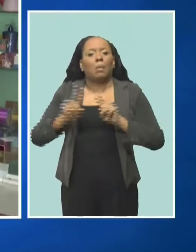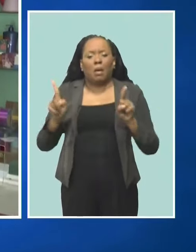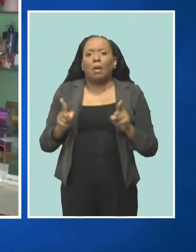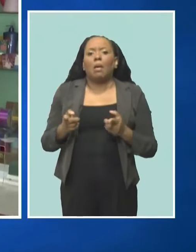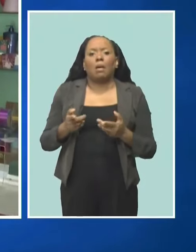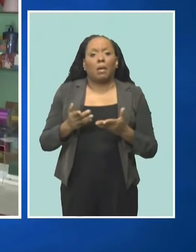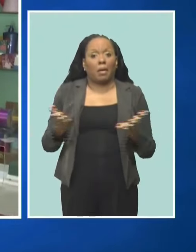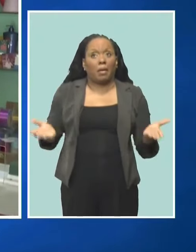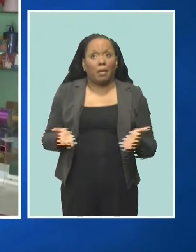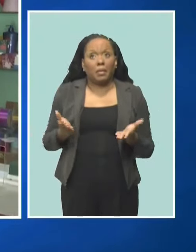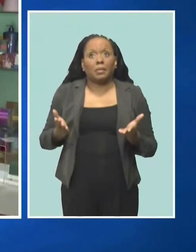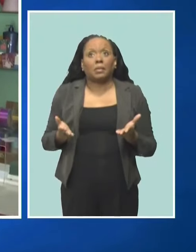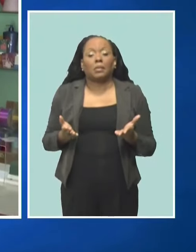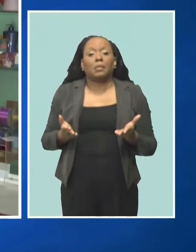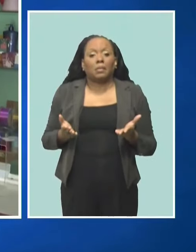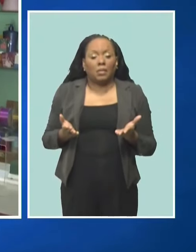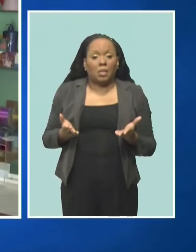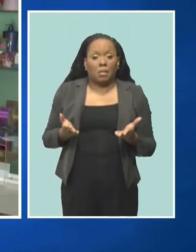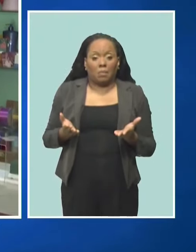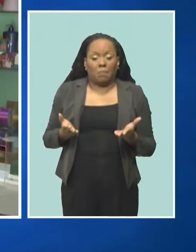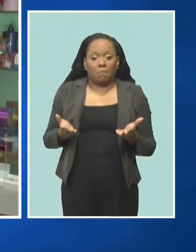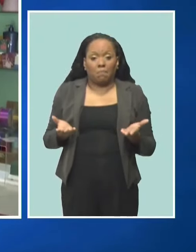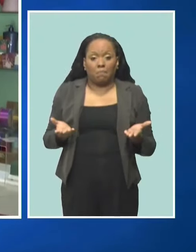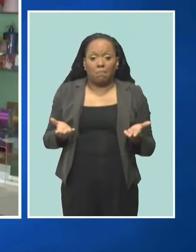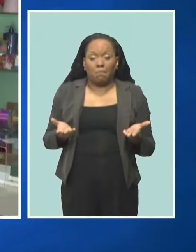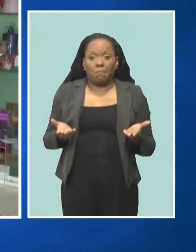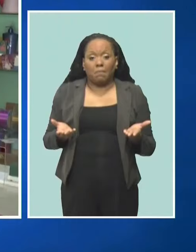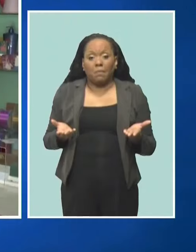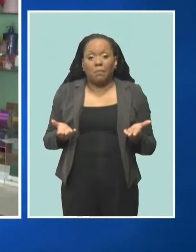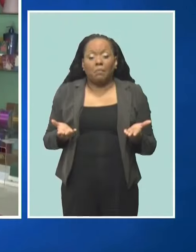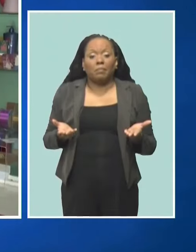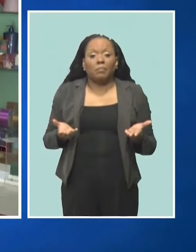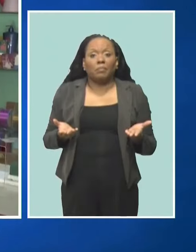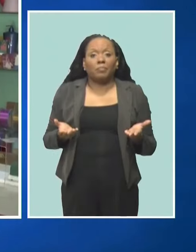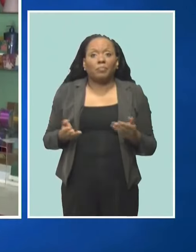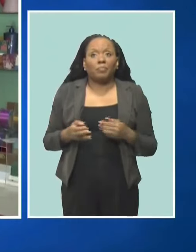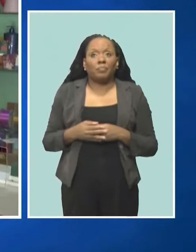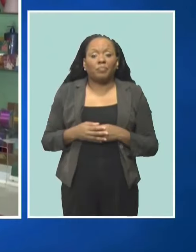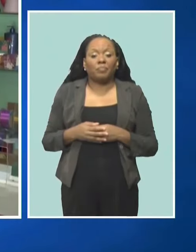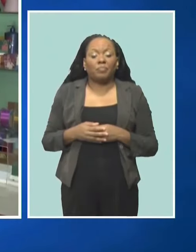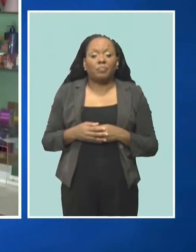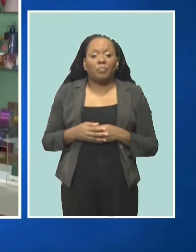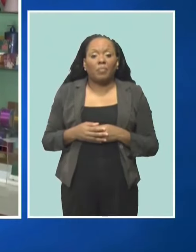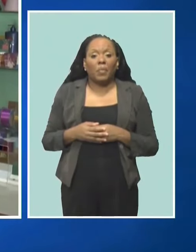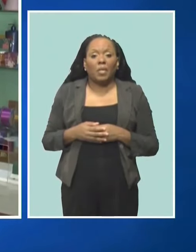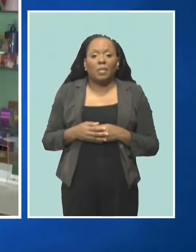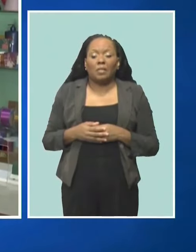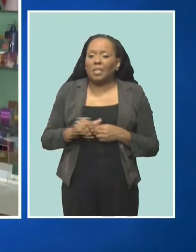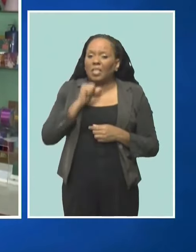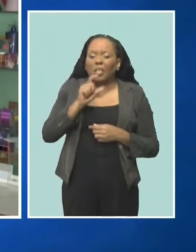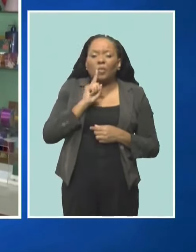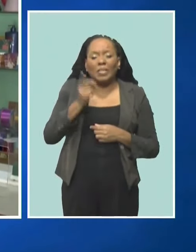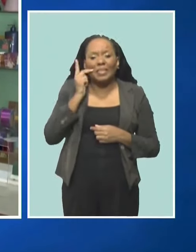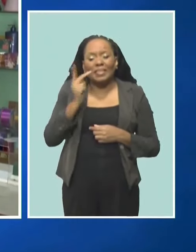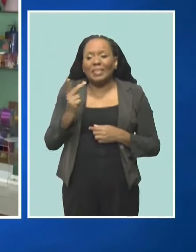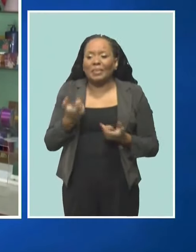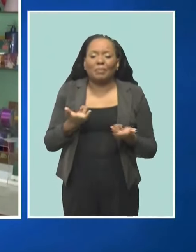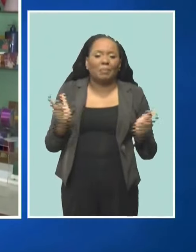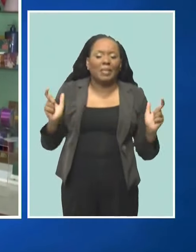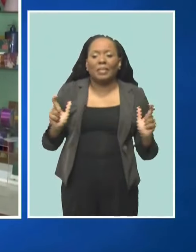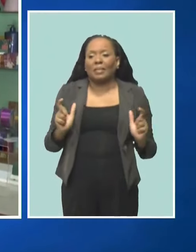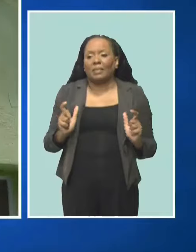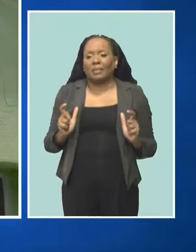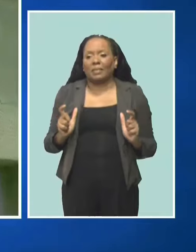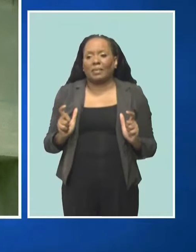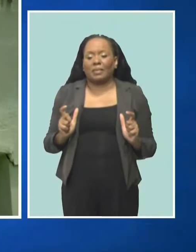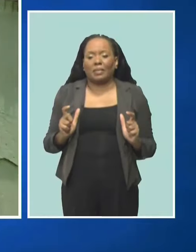mostly fire prevention systems in the bigger corporations. They've seen the automatic sprinkler systems in